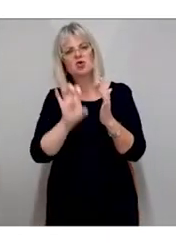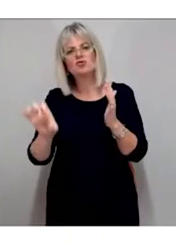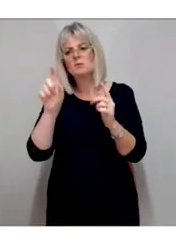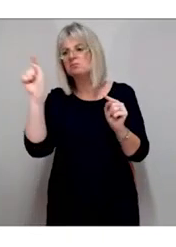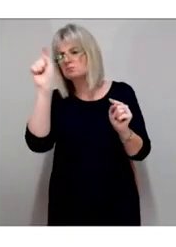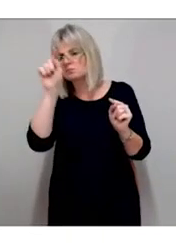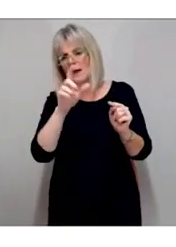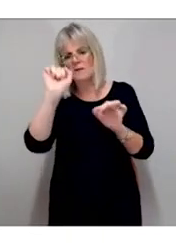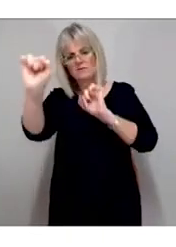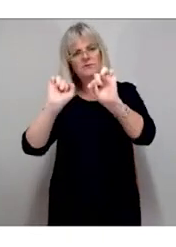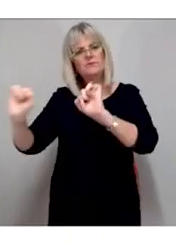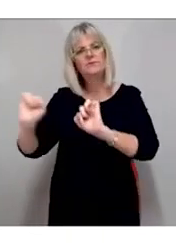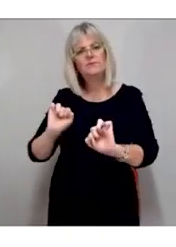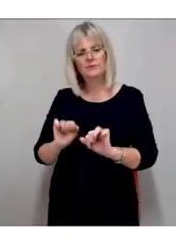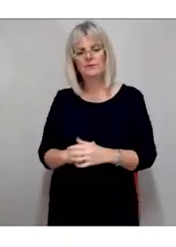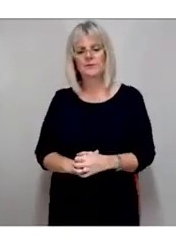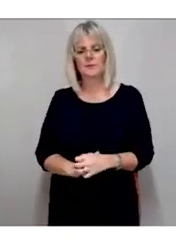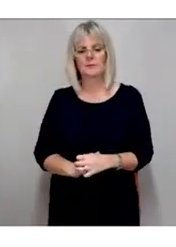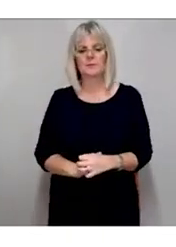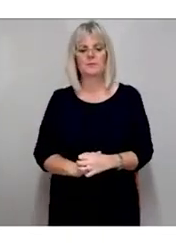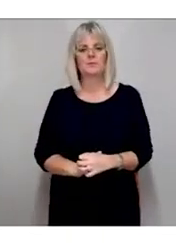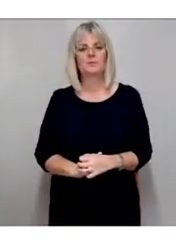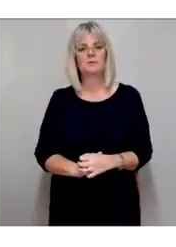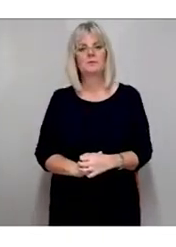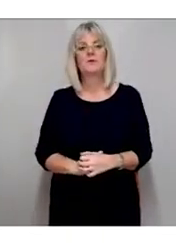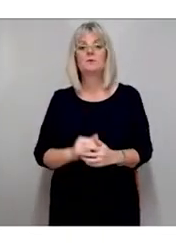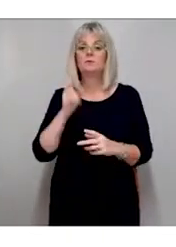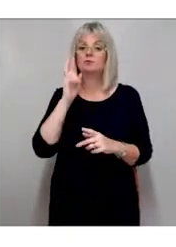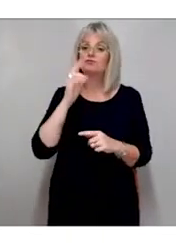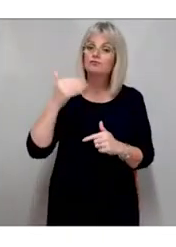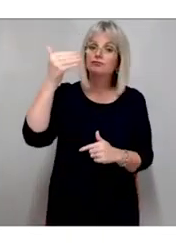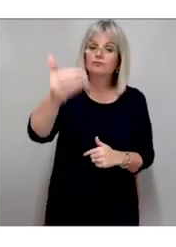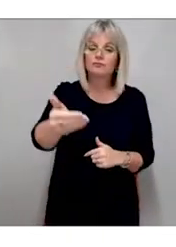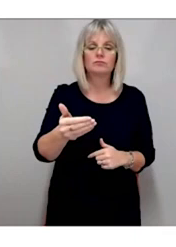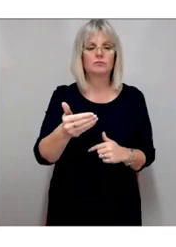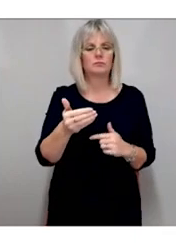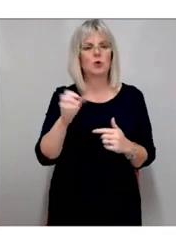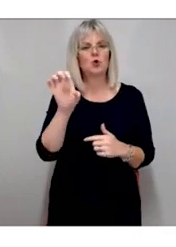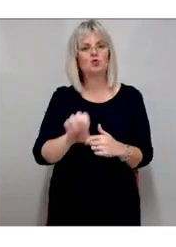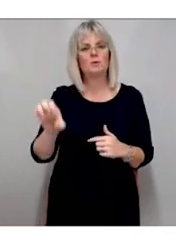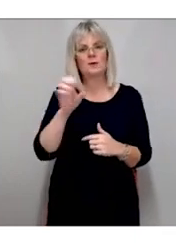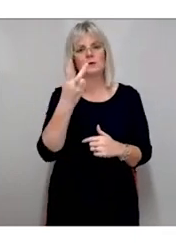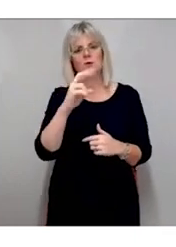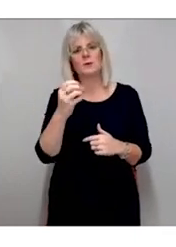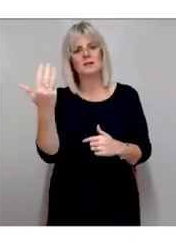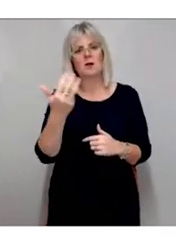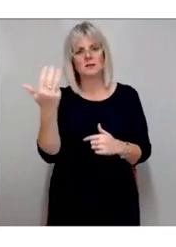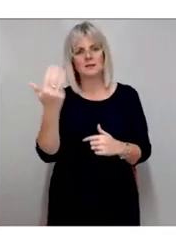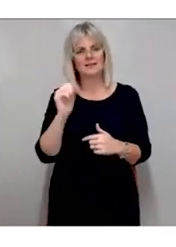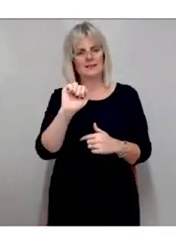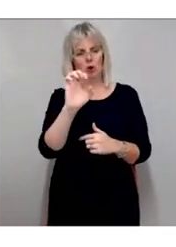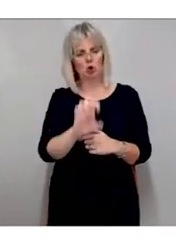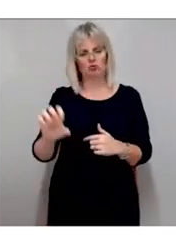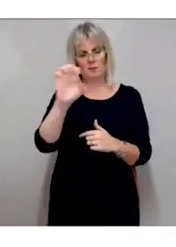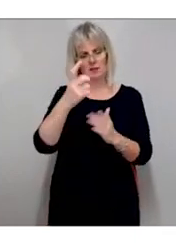Looking forward, the European Accessibility Act of 2019 is a European Union Directive that provides common rules